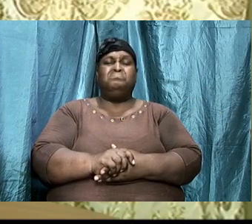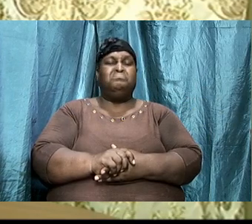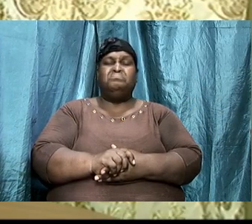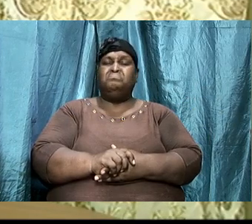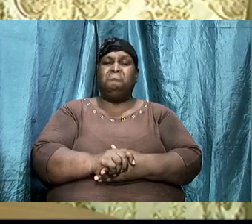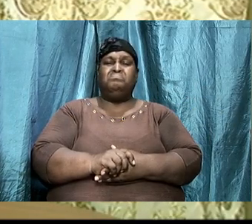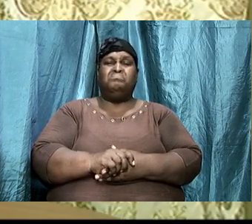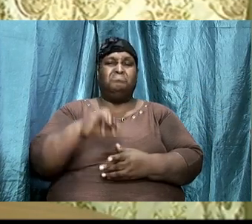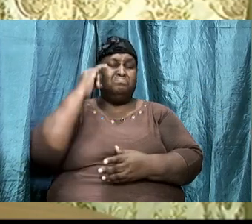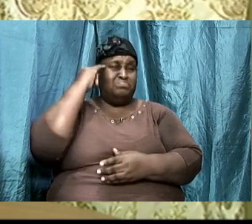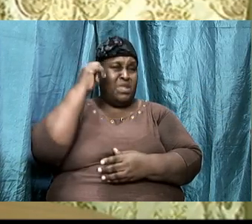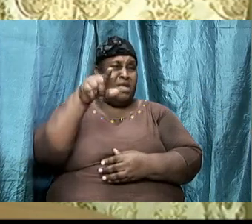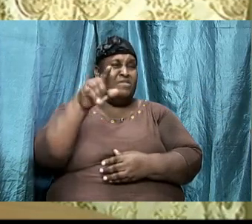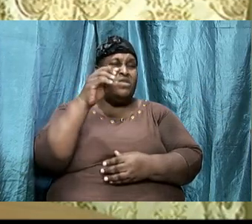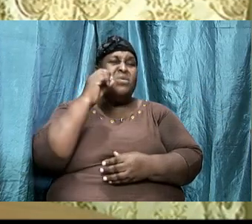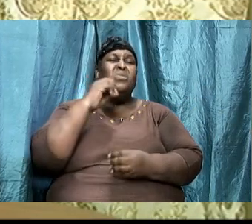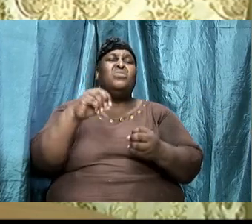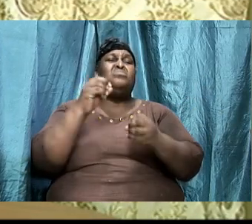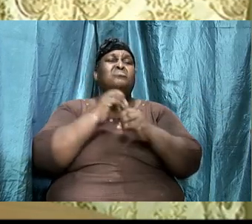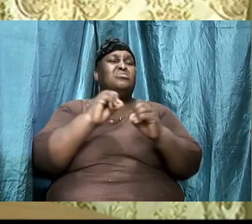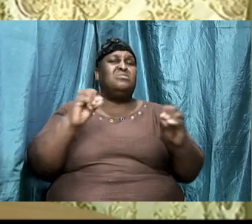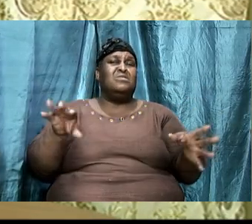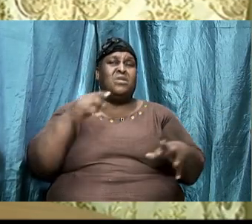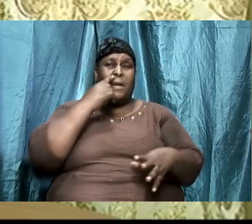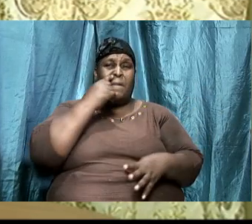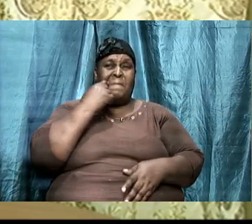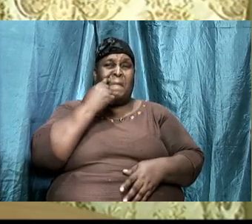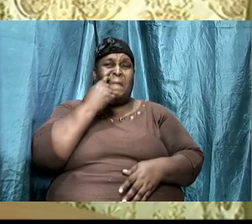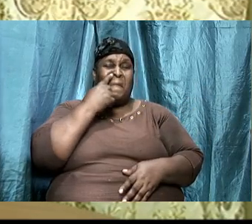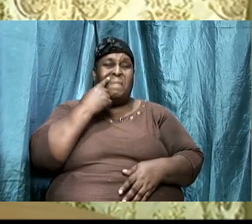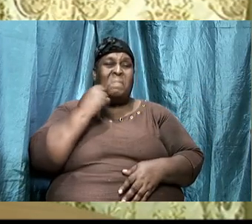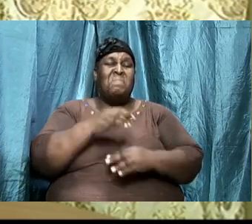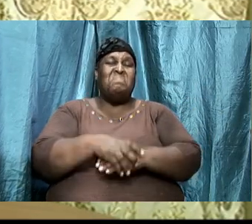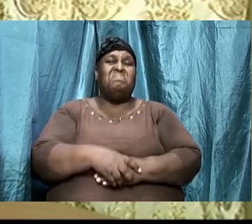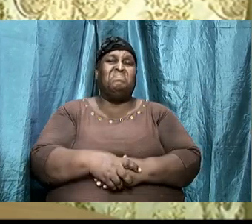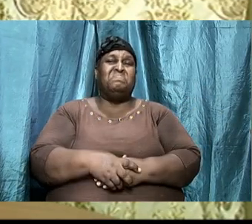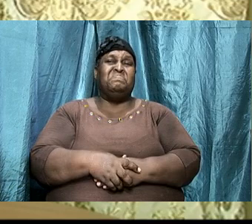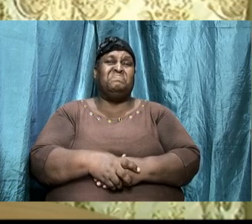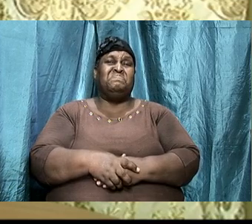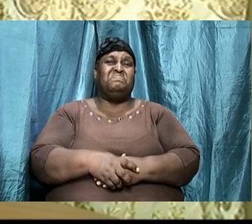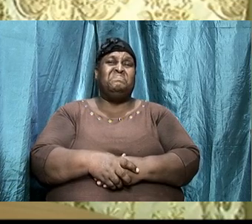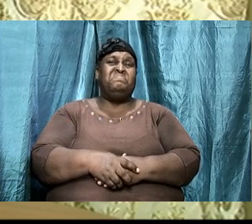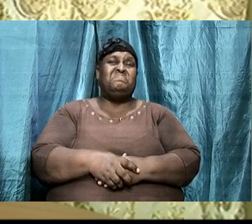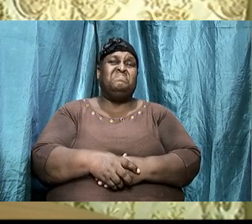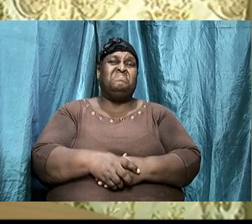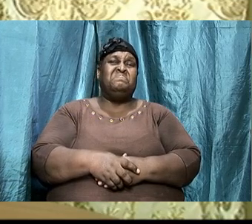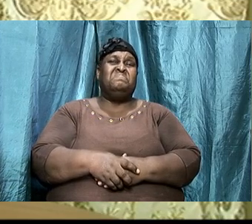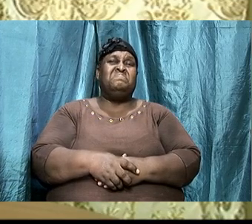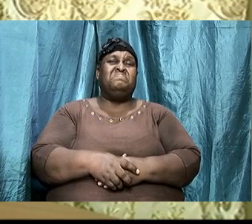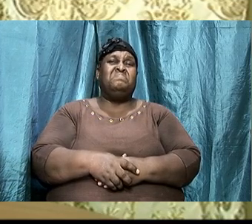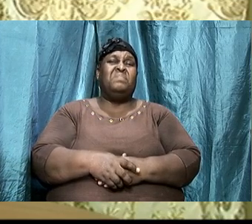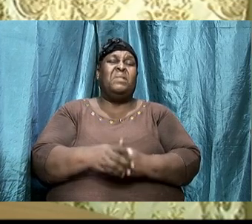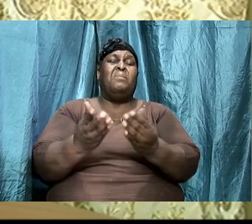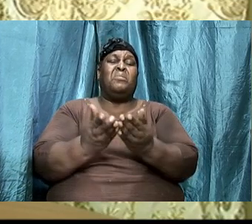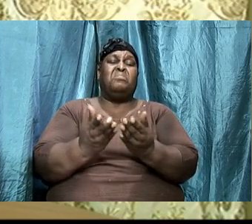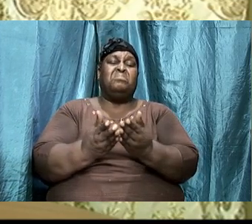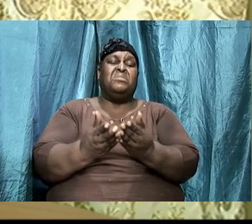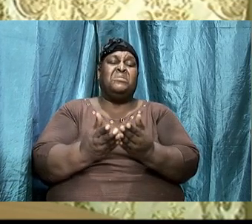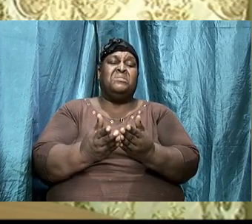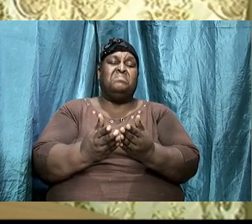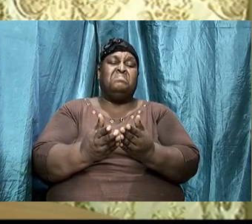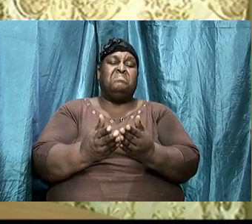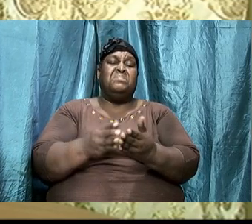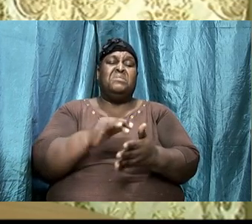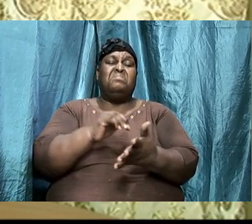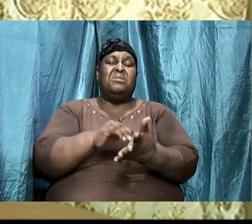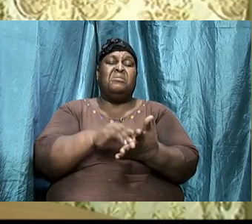If you know nothing, so I'm reading a quote here now from Santos, from the book The Art of War. Remember, if you